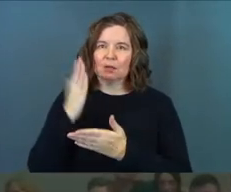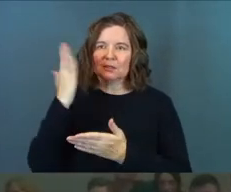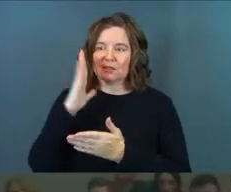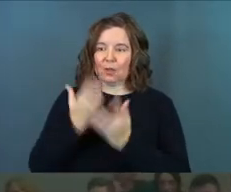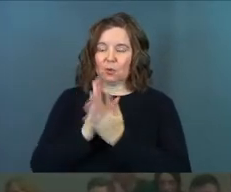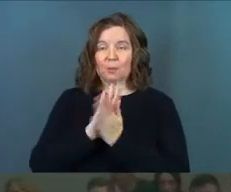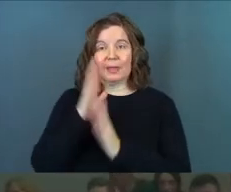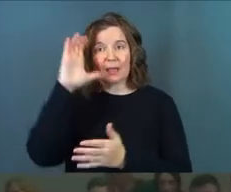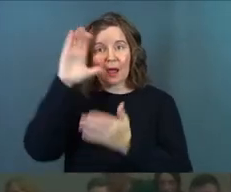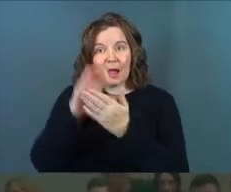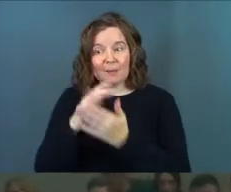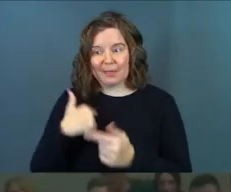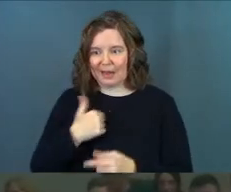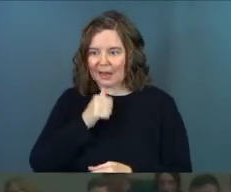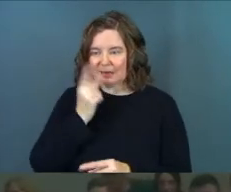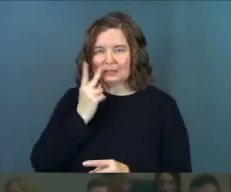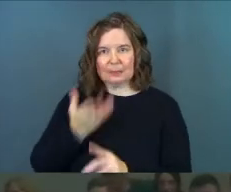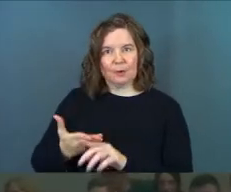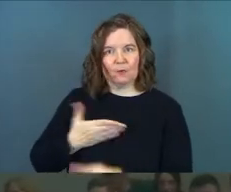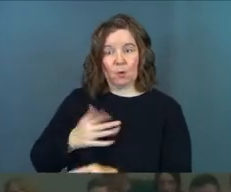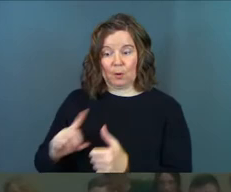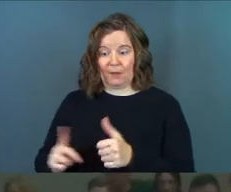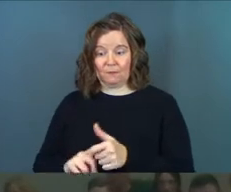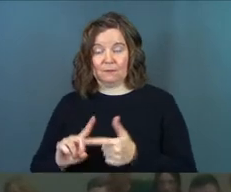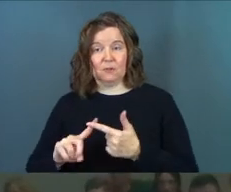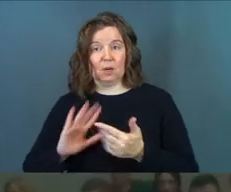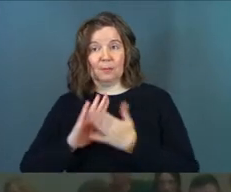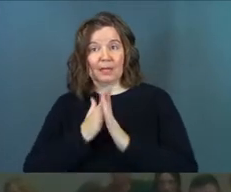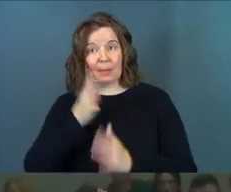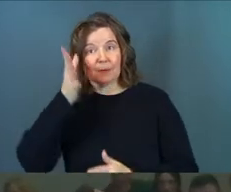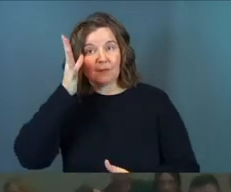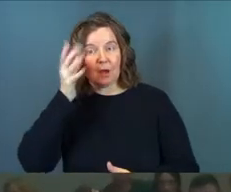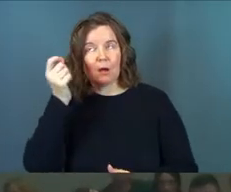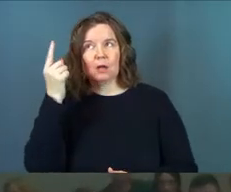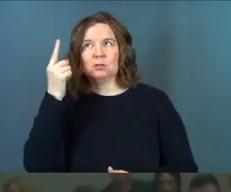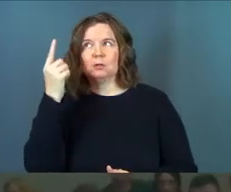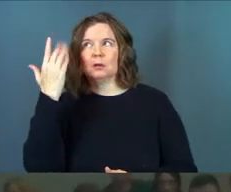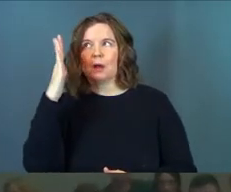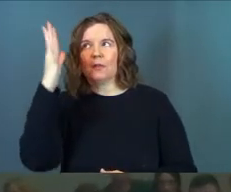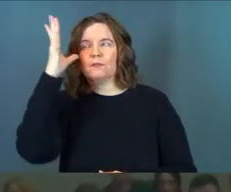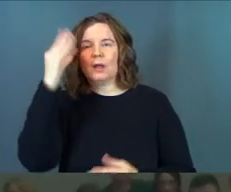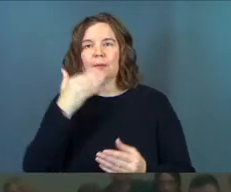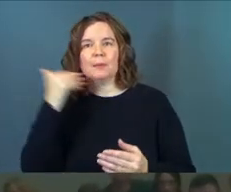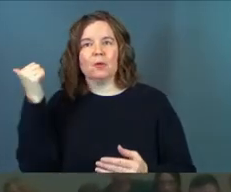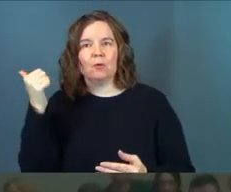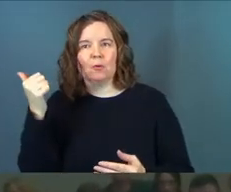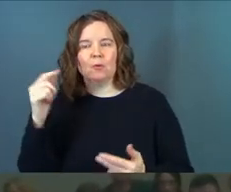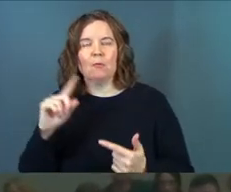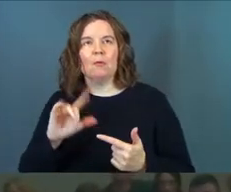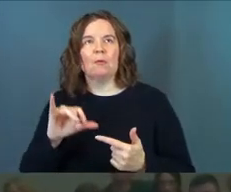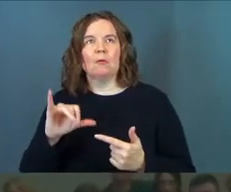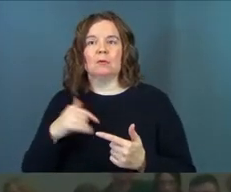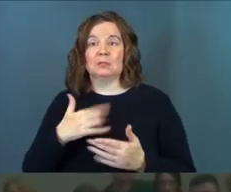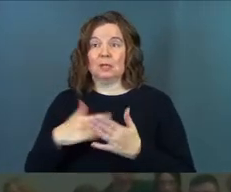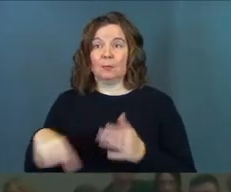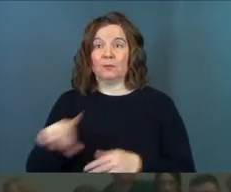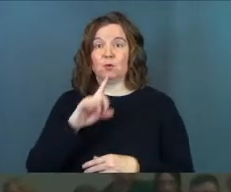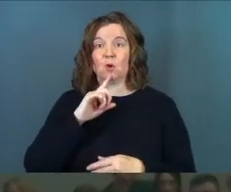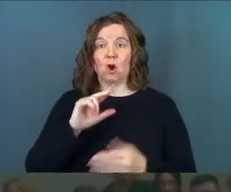through being a husband than I'd ever seen before. When I first became a father, I understood things about God the Father. Some of you guys are